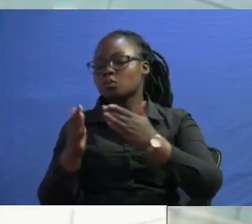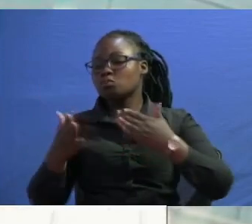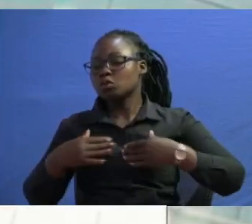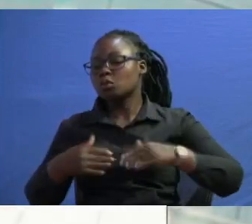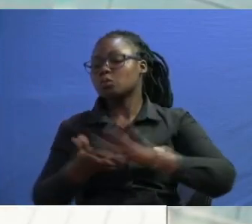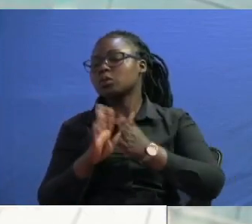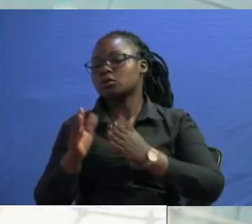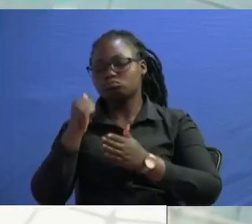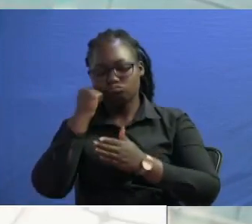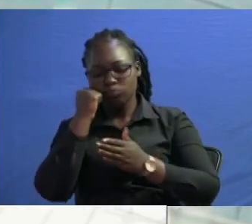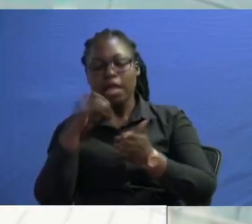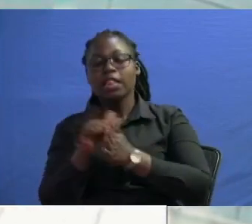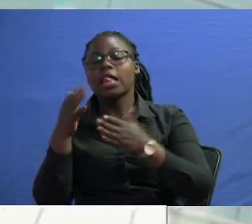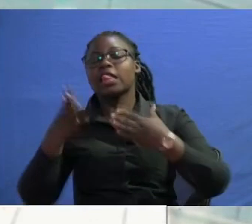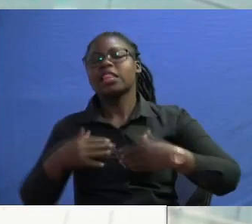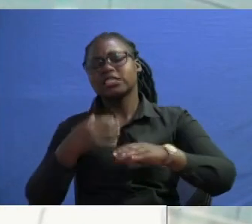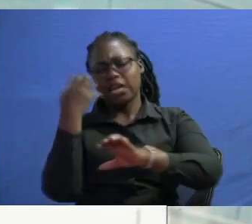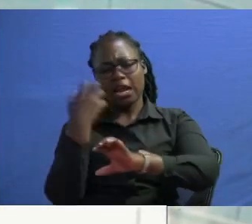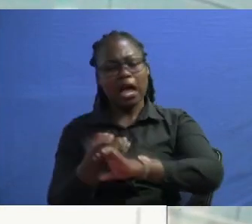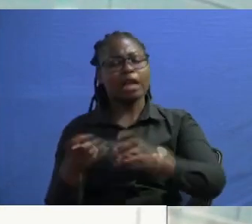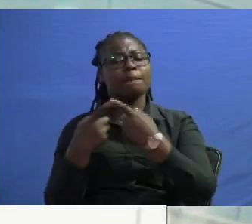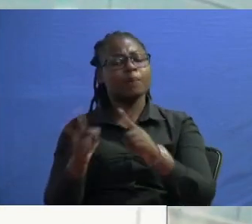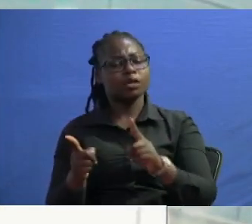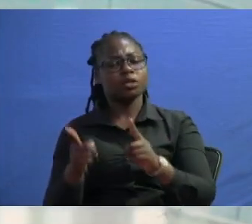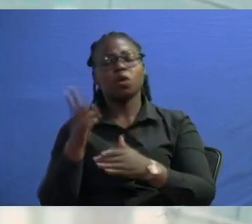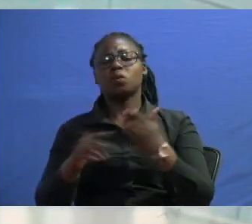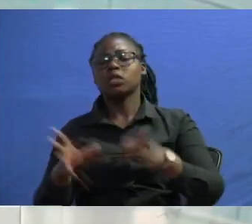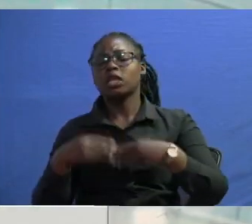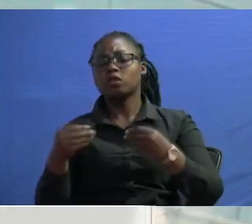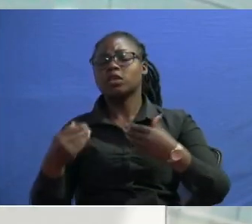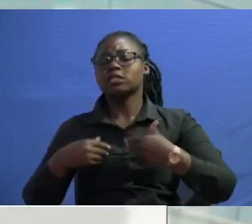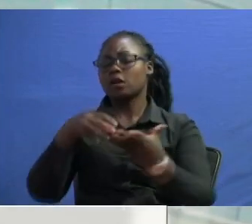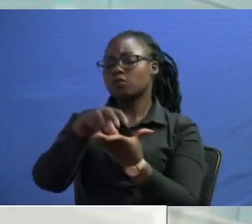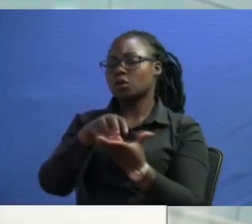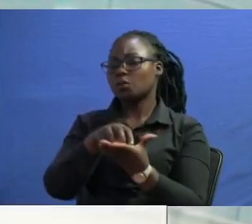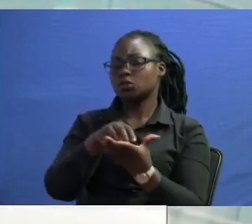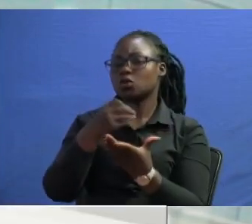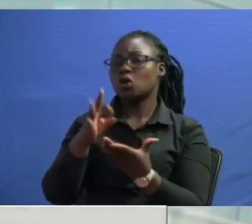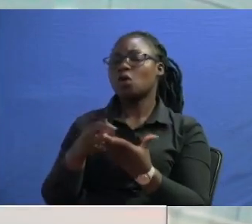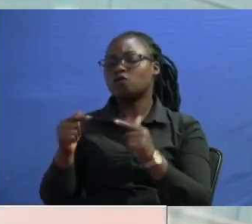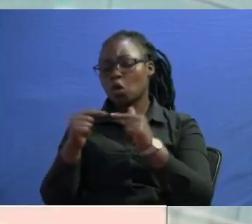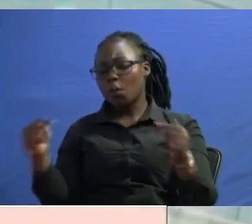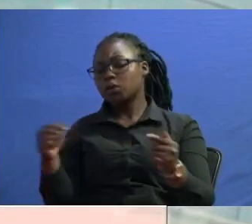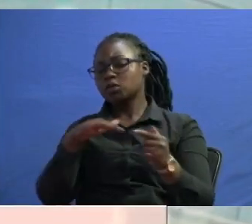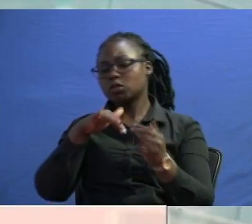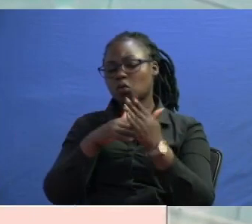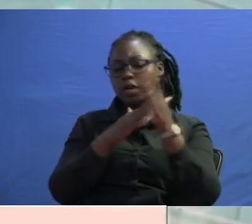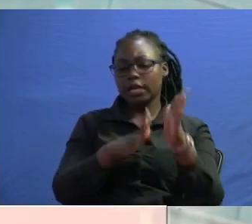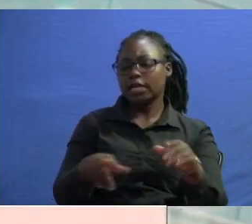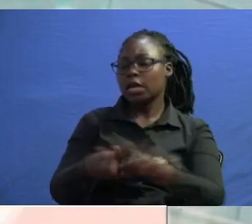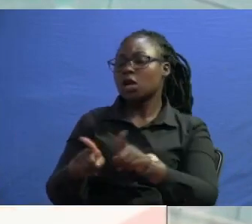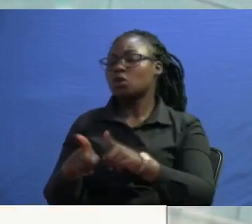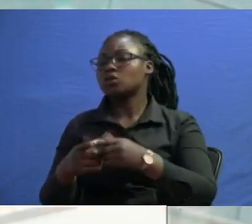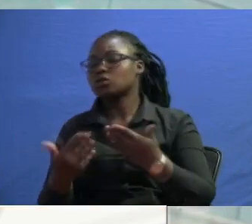things are very difficult and so that's what they have but now what they are dealing with they are creating position of uh opposition leader and they're also creating